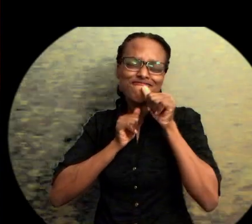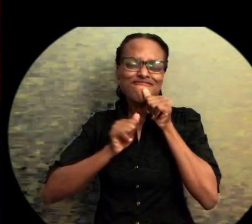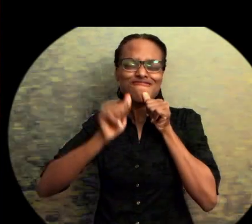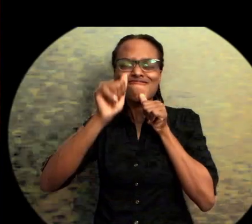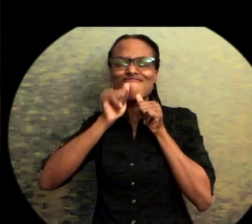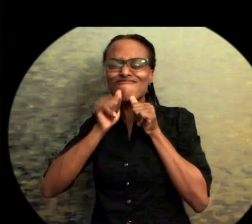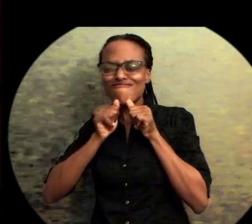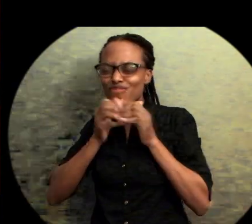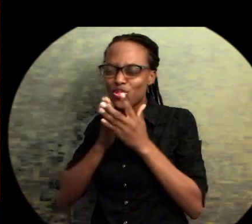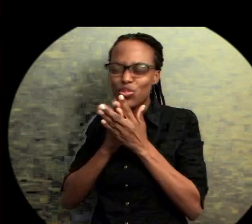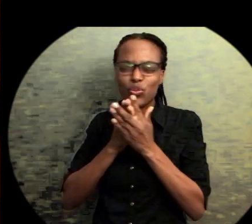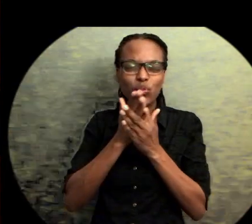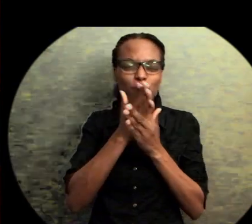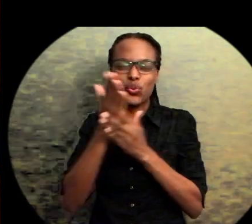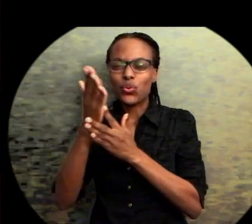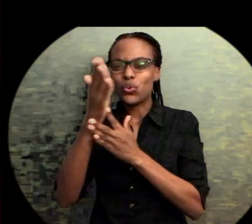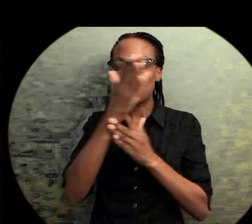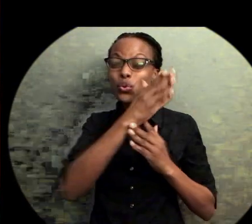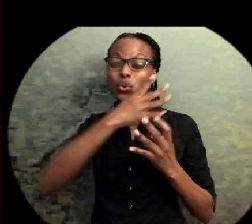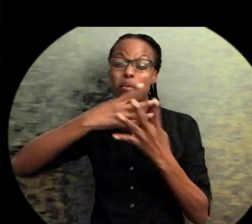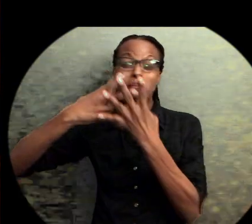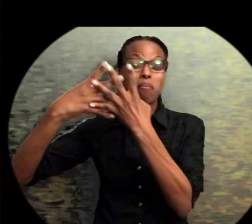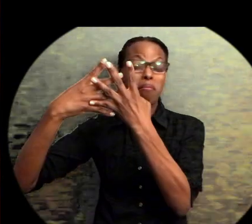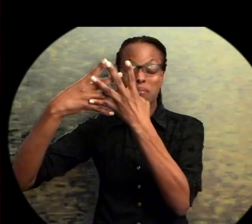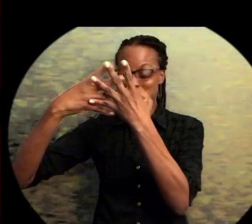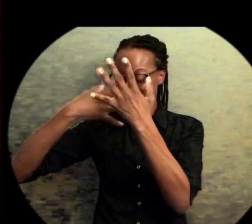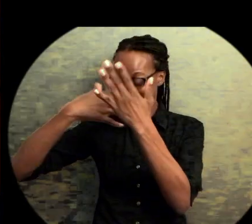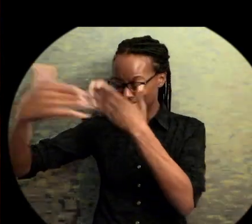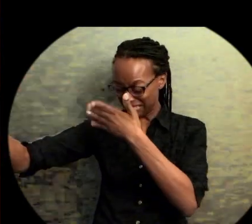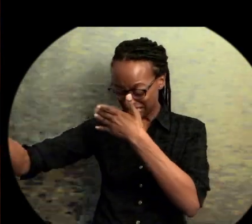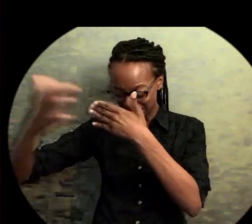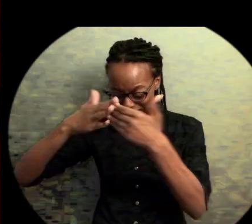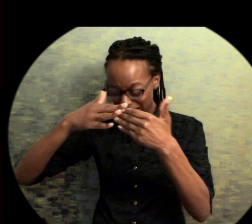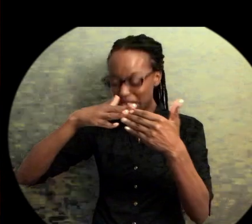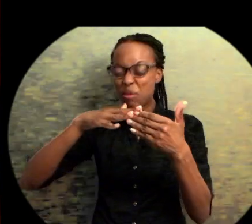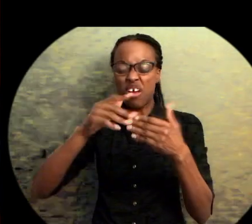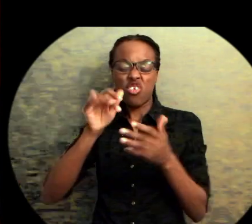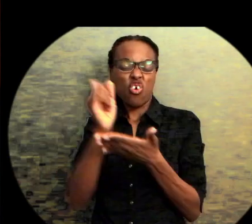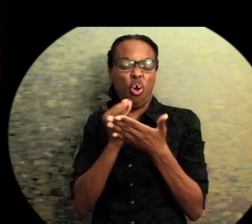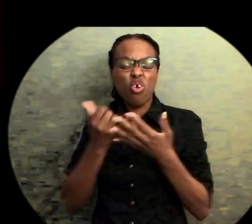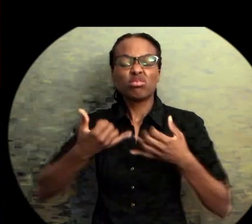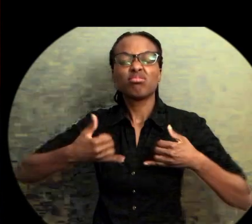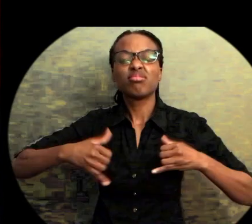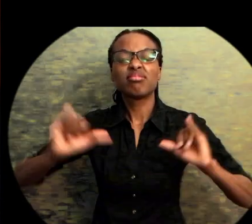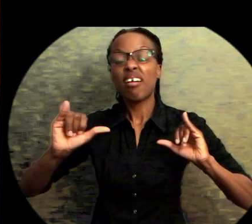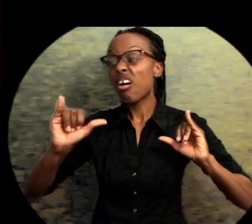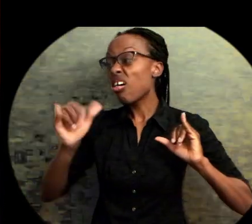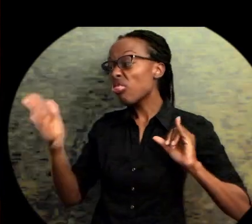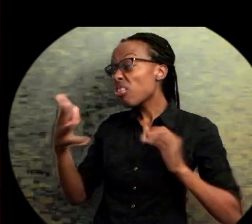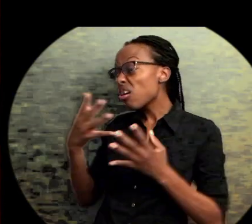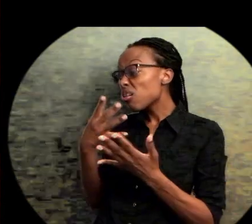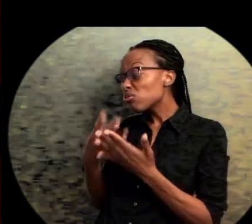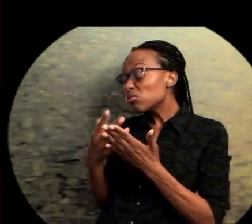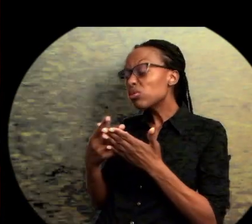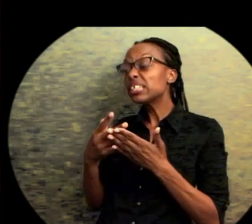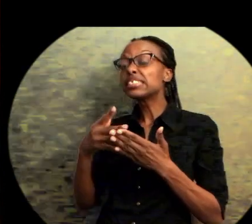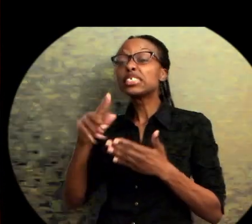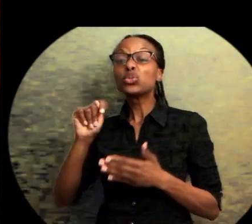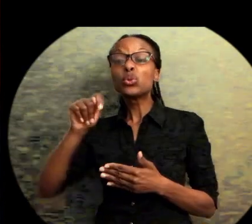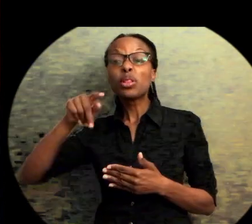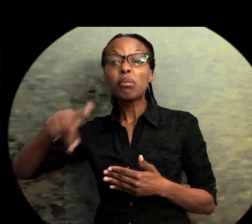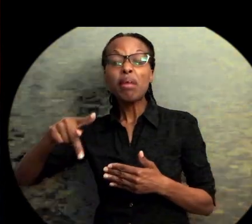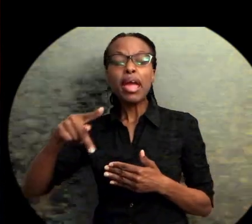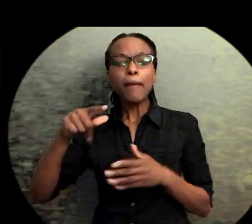largest prison. Toilet paper and toothpaste transform into chess pieces. Until the day the Louisiana